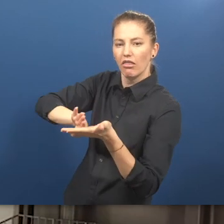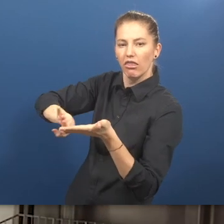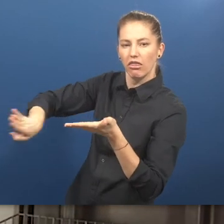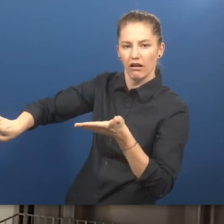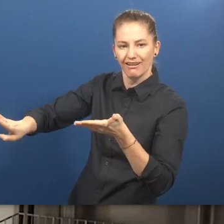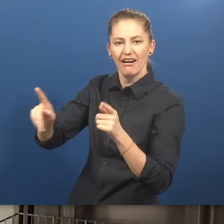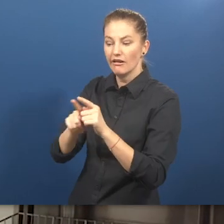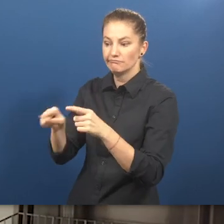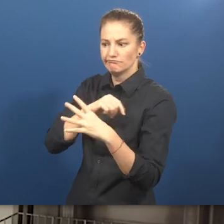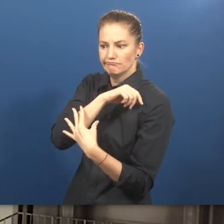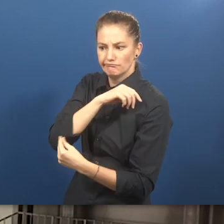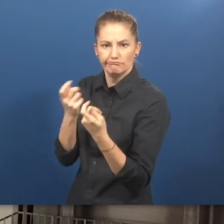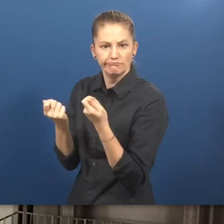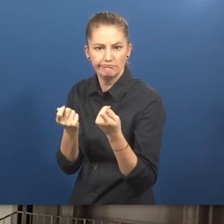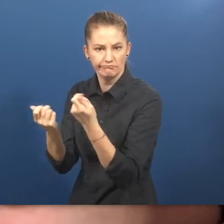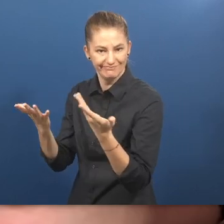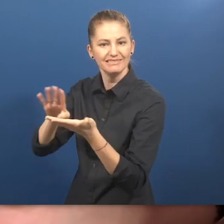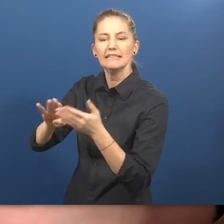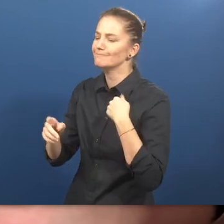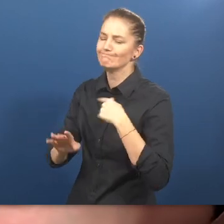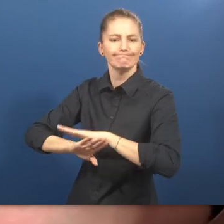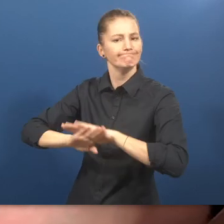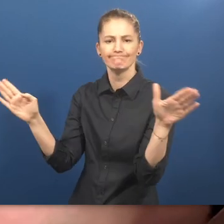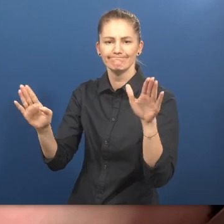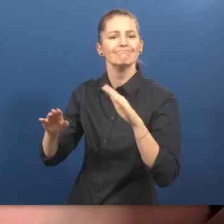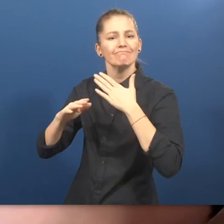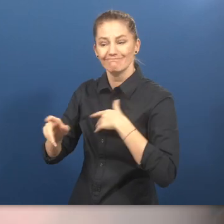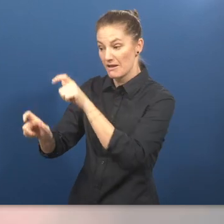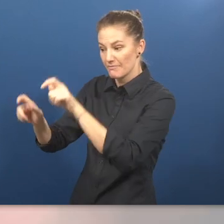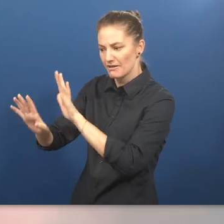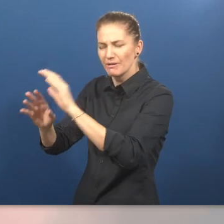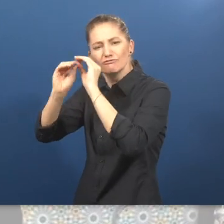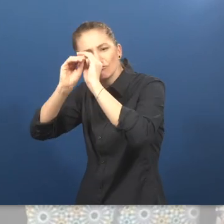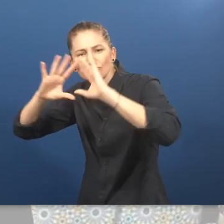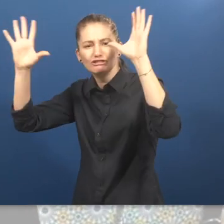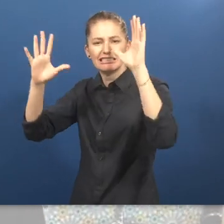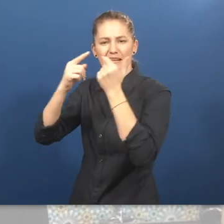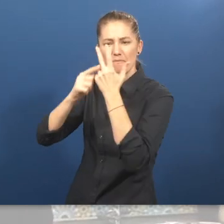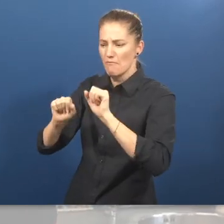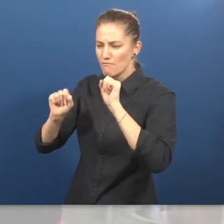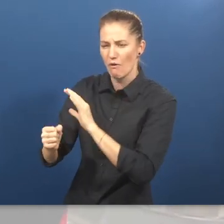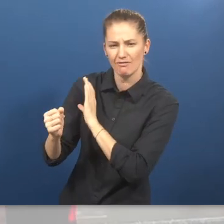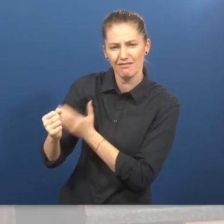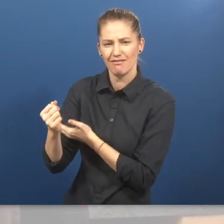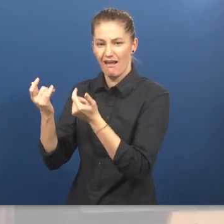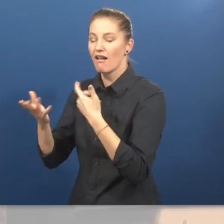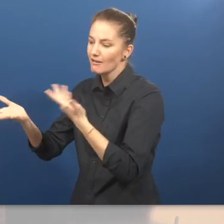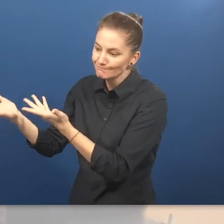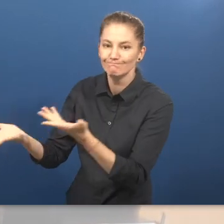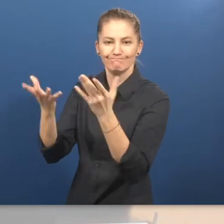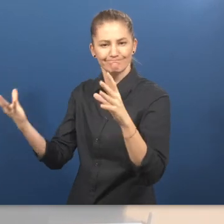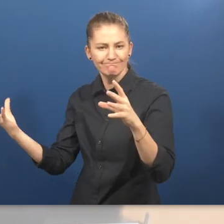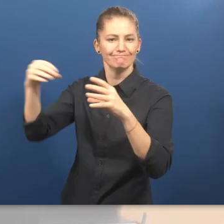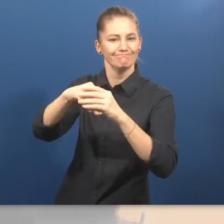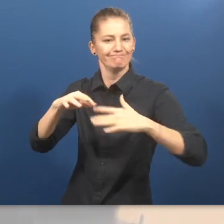potential to become active, valued citizens in their own communities. How did this solution change your life? Craig